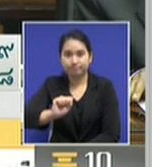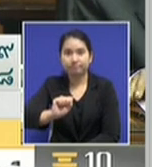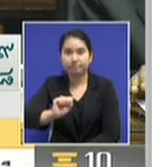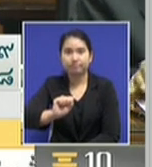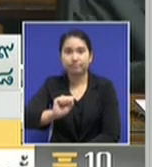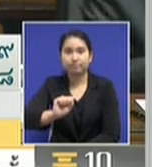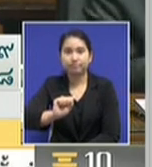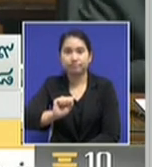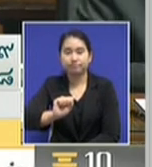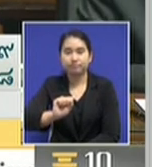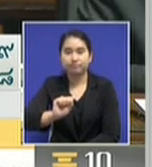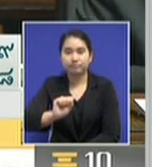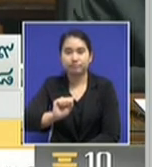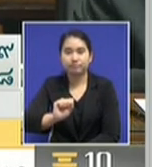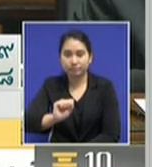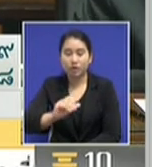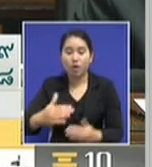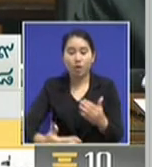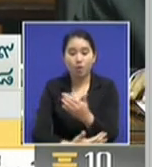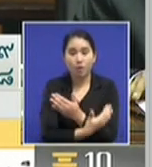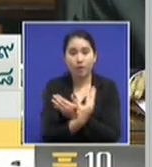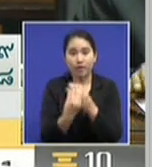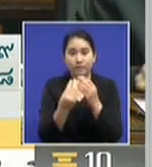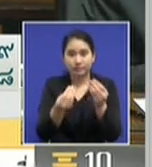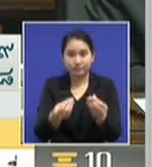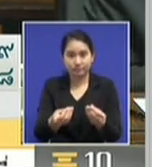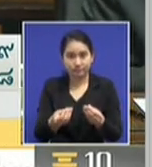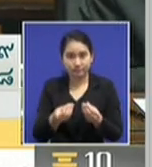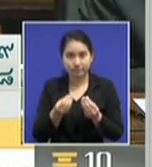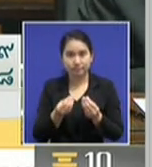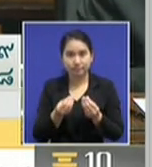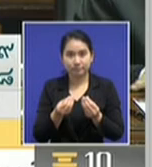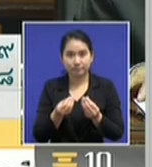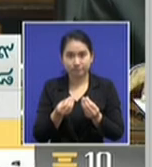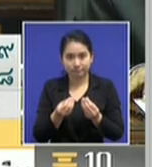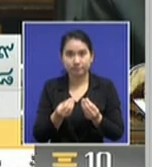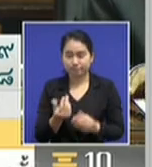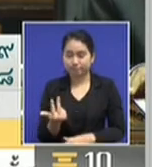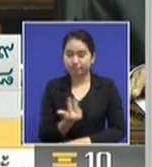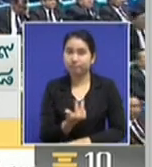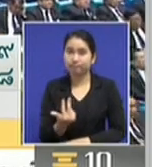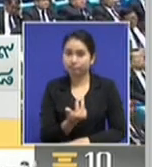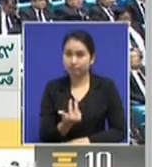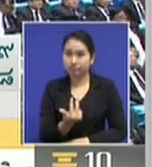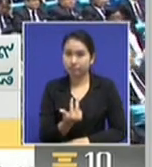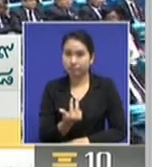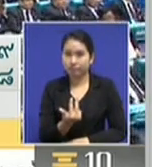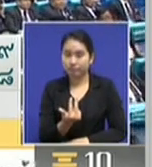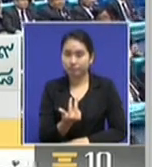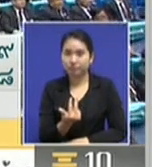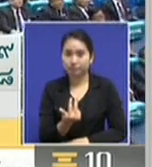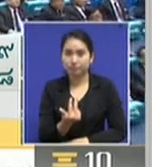back when there was the so-called red shirt street protests that ended up in violence with